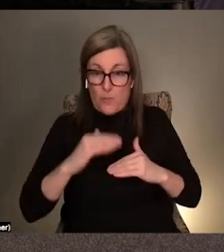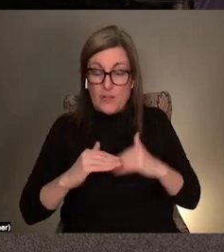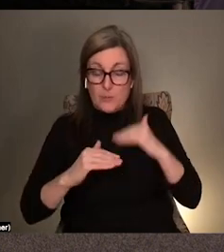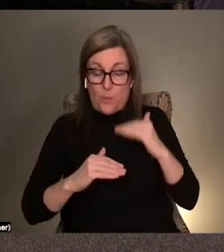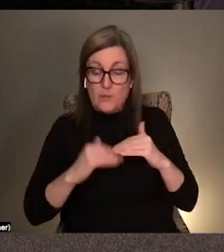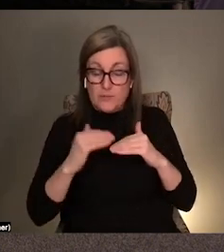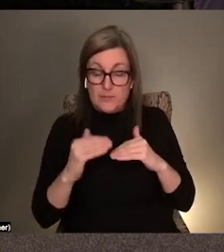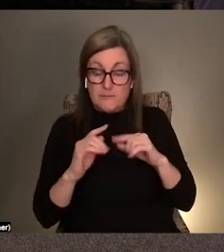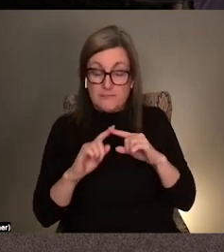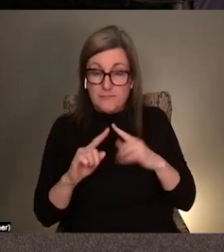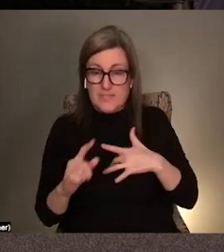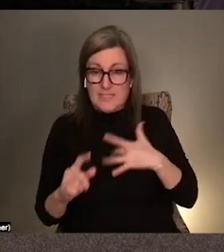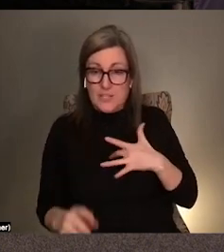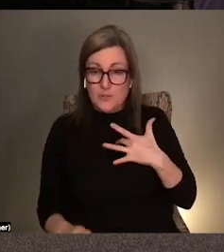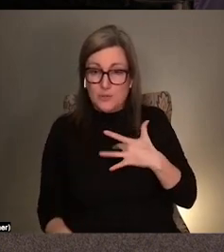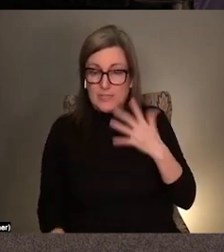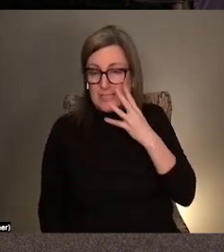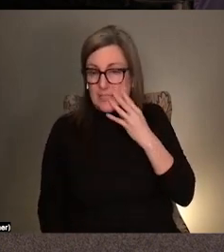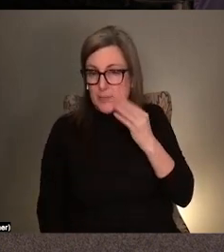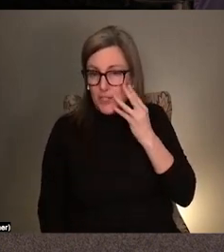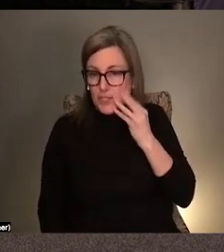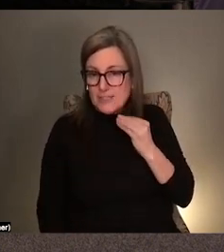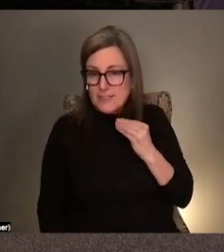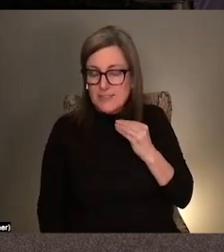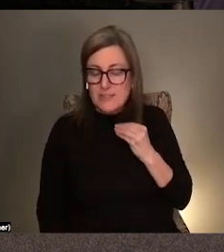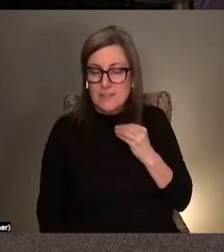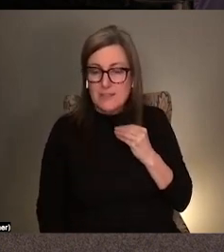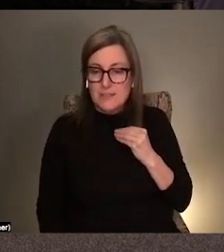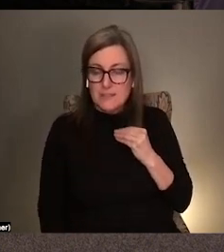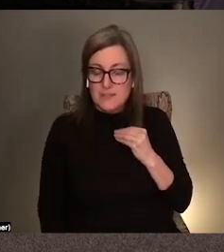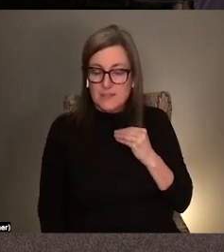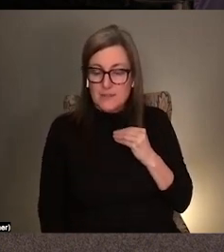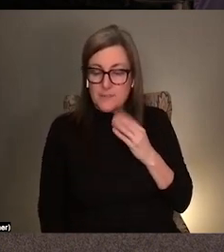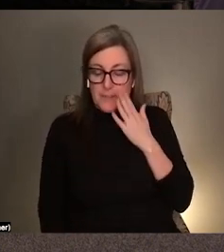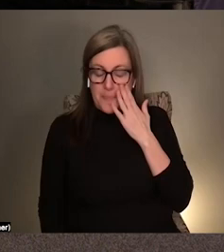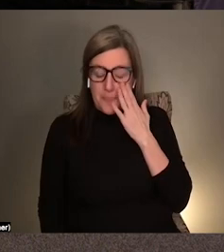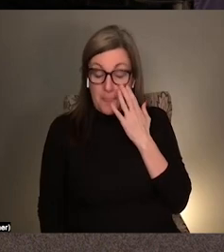sensory experience that are like beyond like, um,